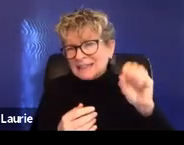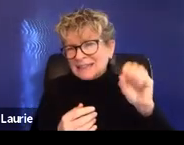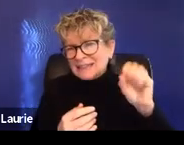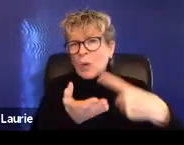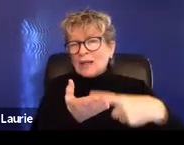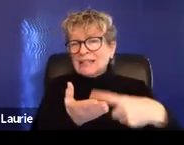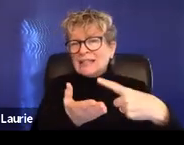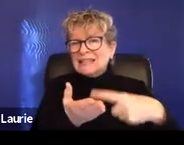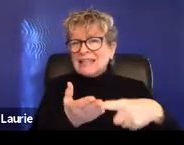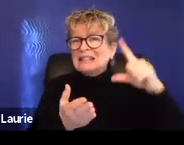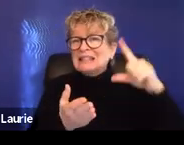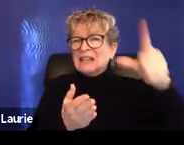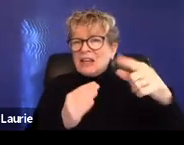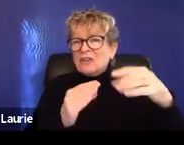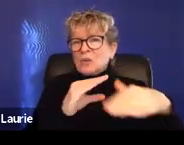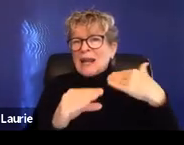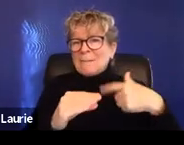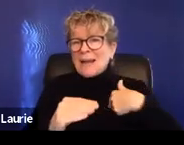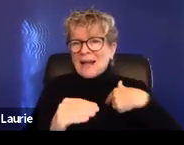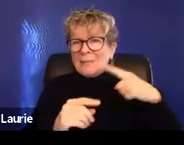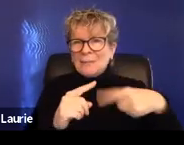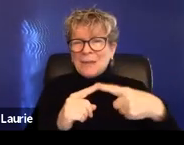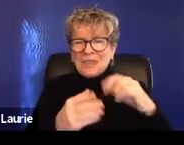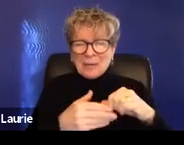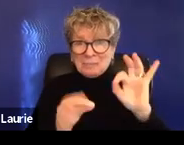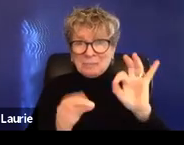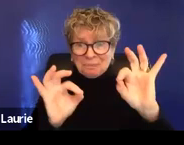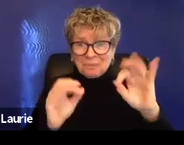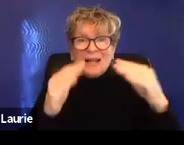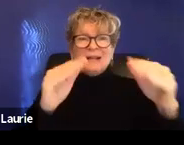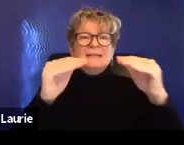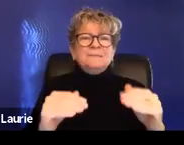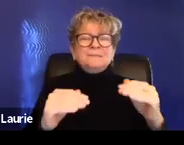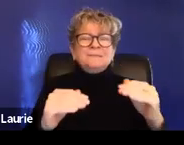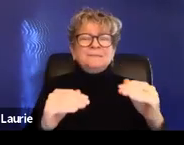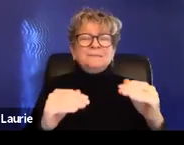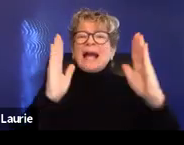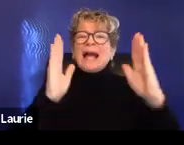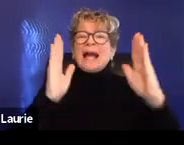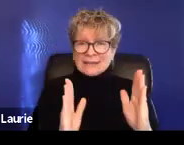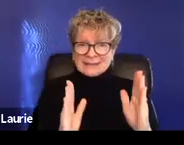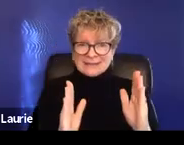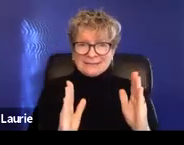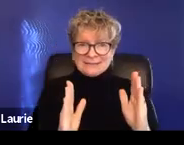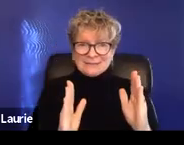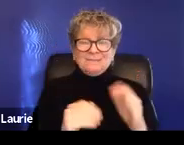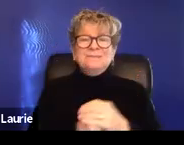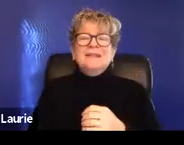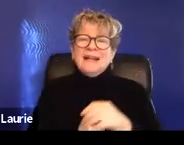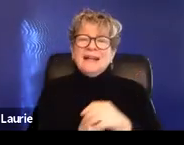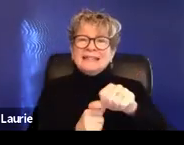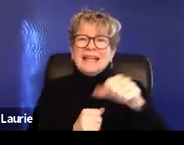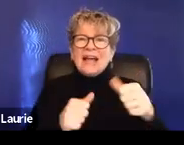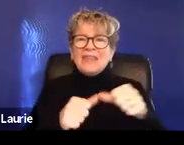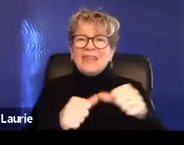Uh, okay. So the next area housing, um, is another area that